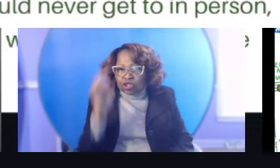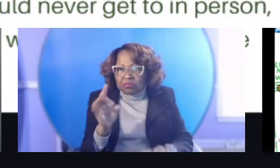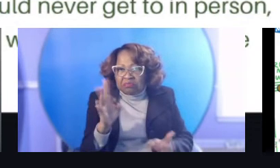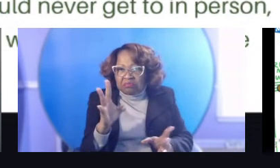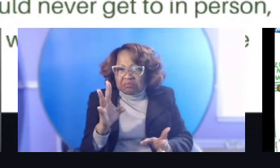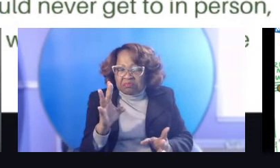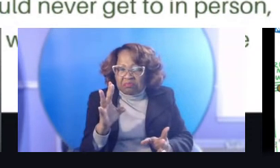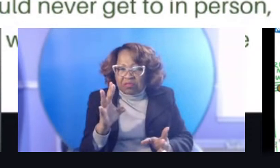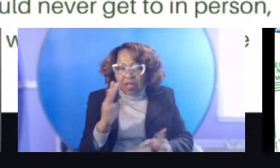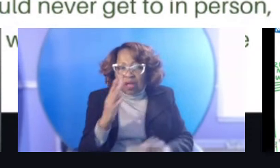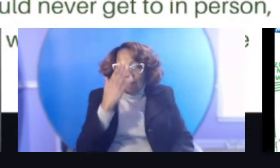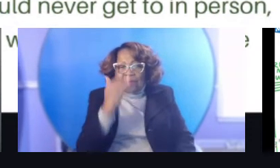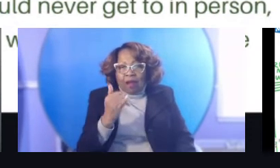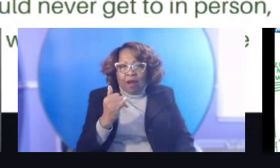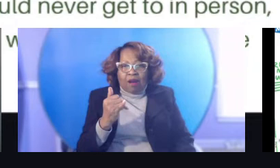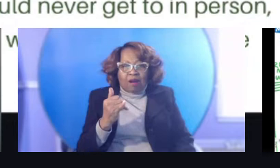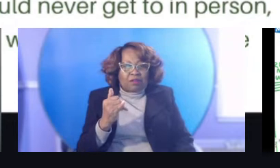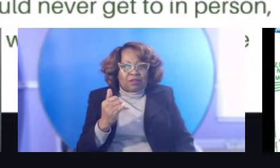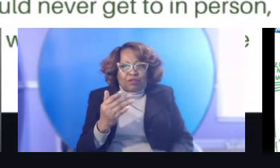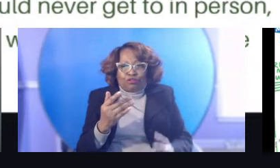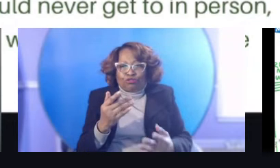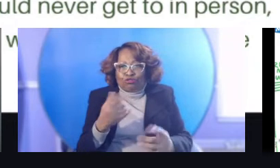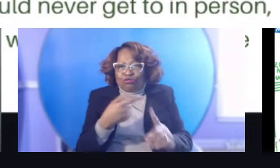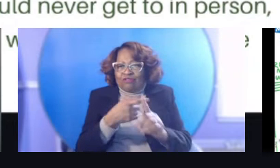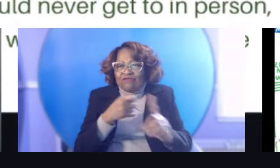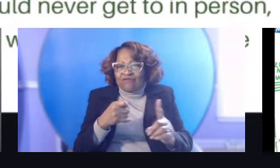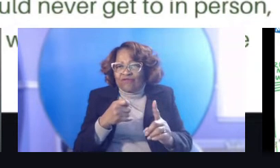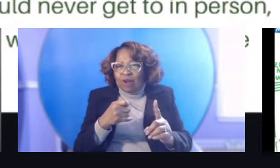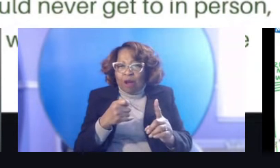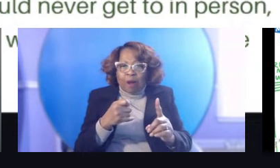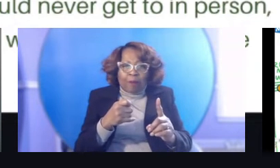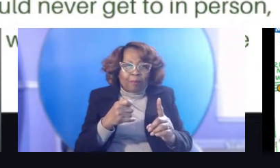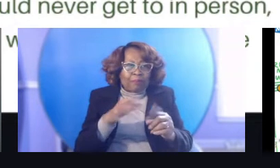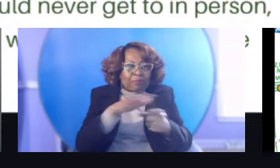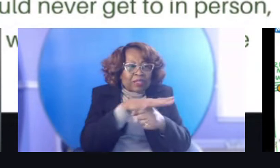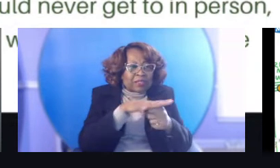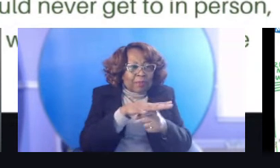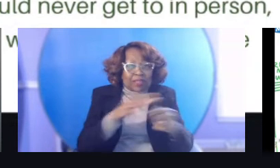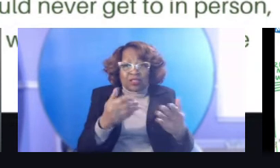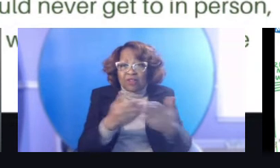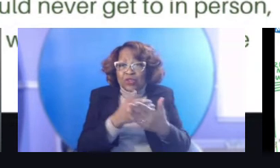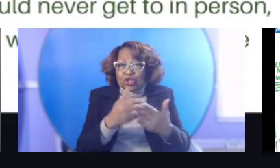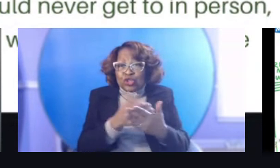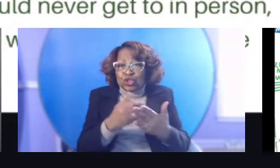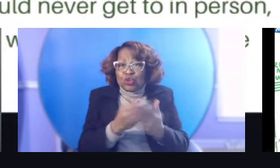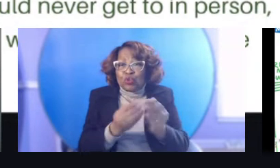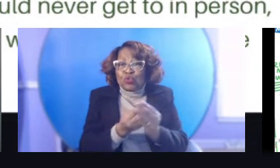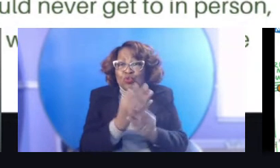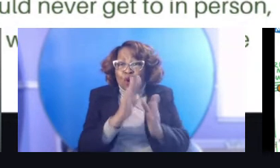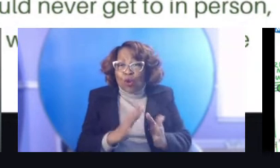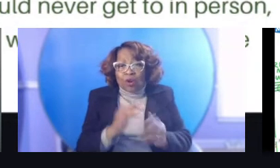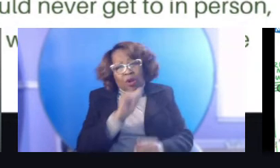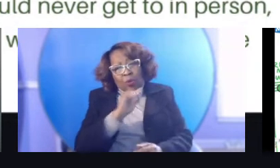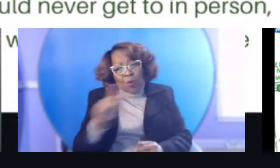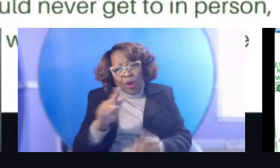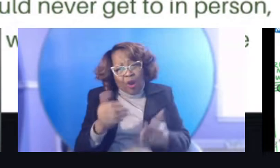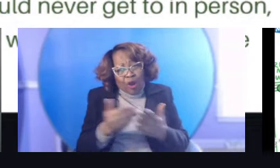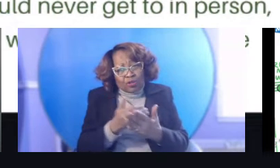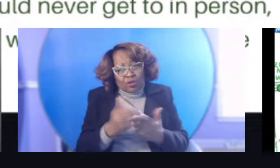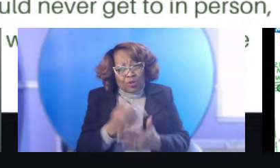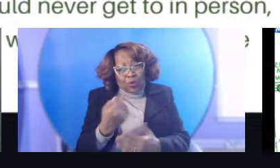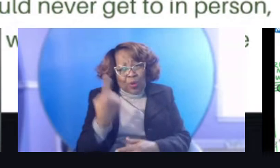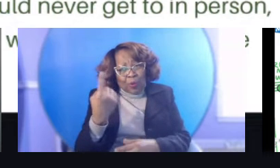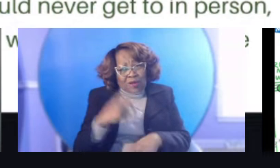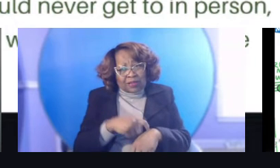coming from, um, the space of a new grower. We were all new growers at once. And if we remember that and keep that at the forefront of our